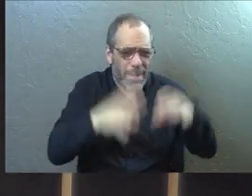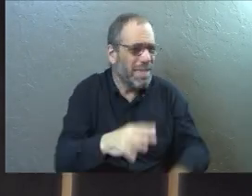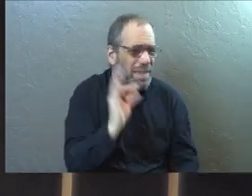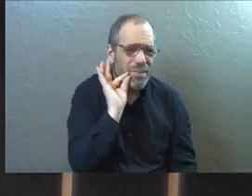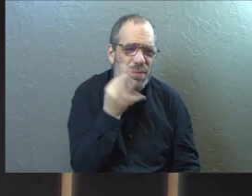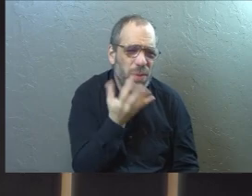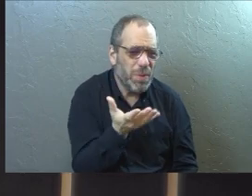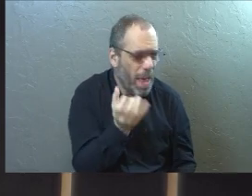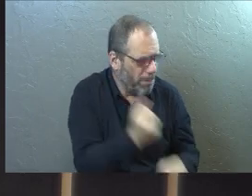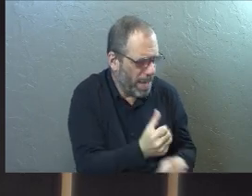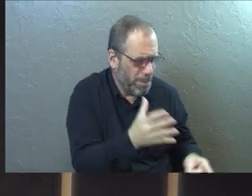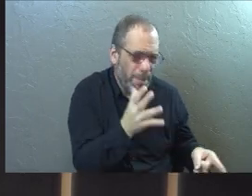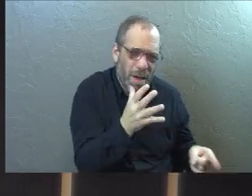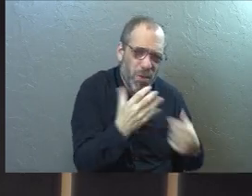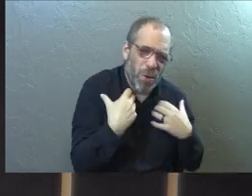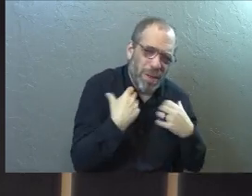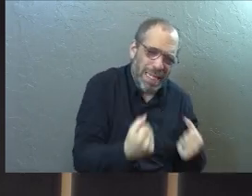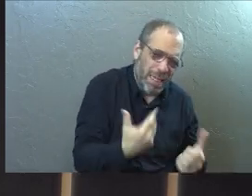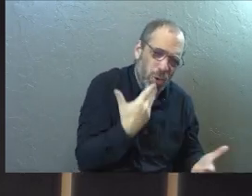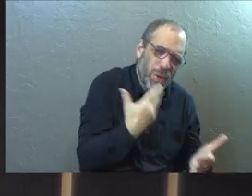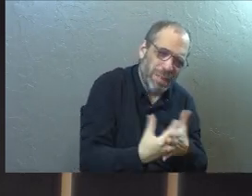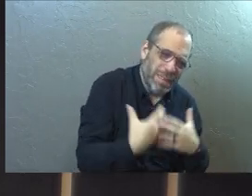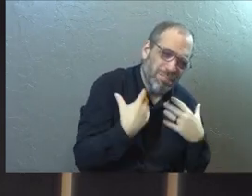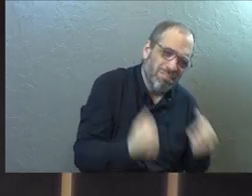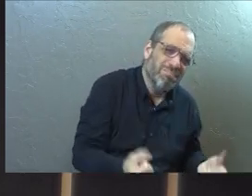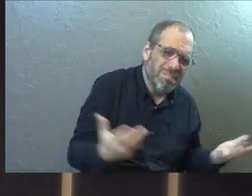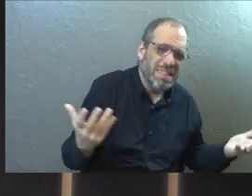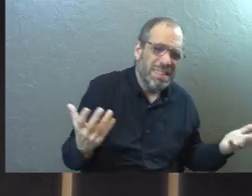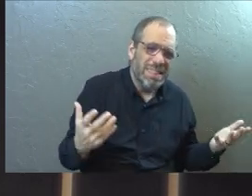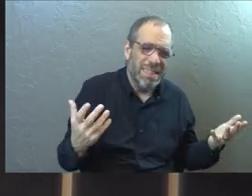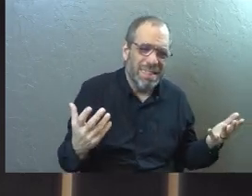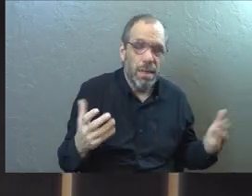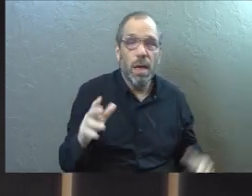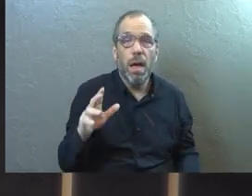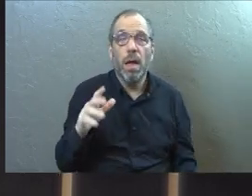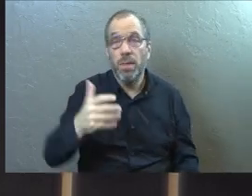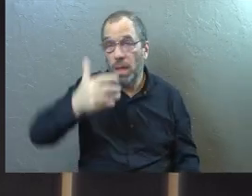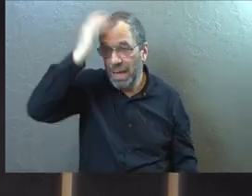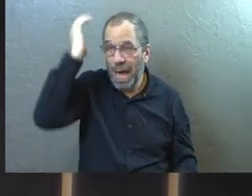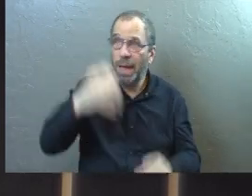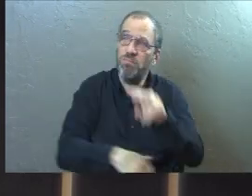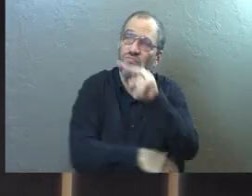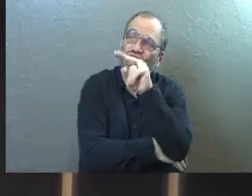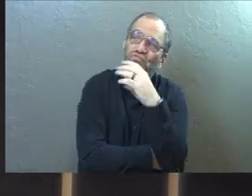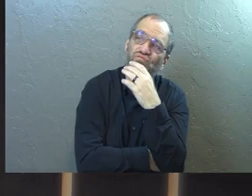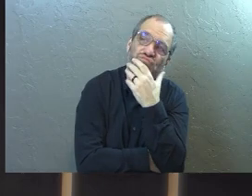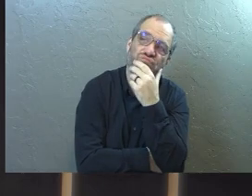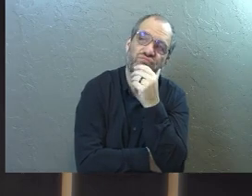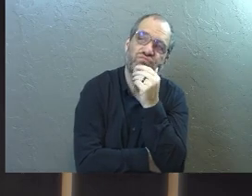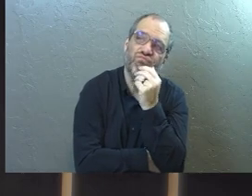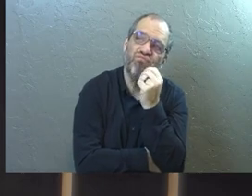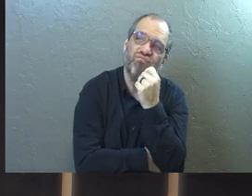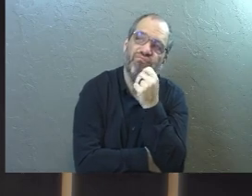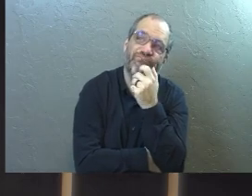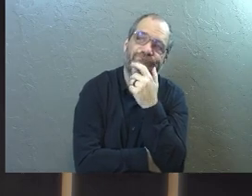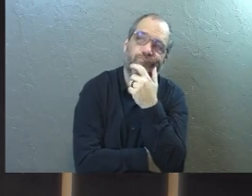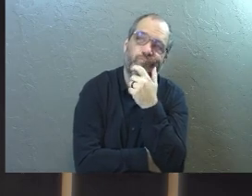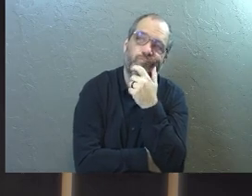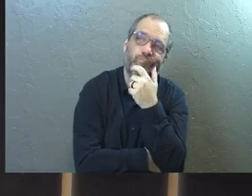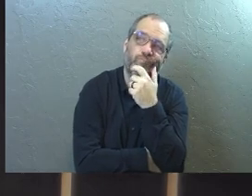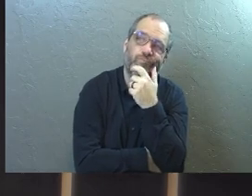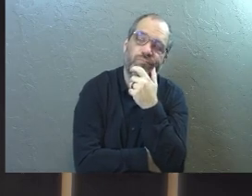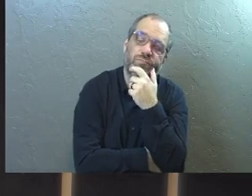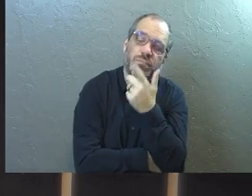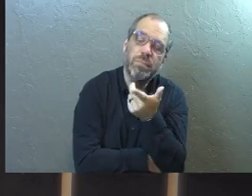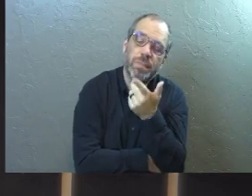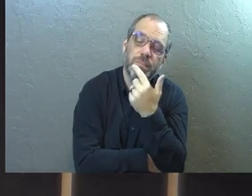to make my mother well? And Aslan just looks at him. And this is